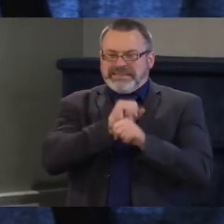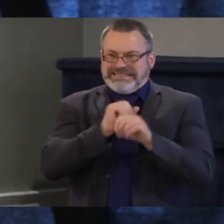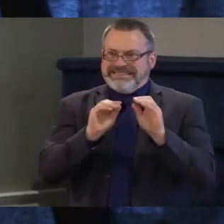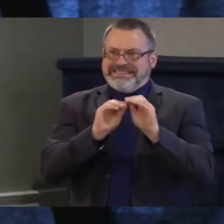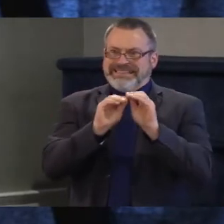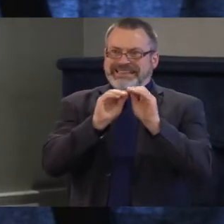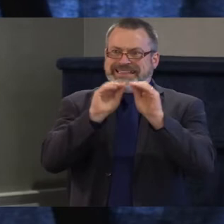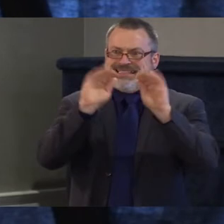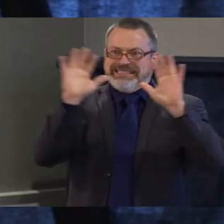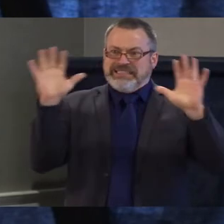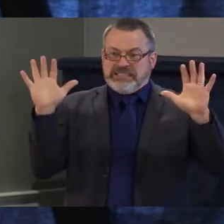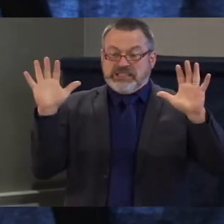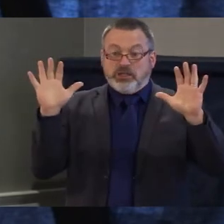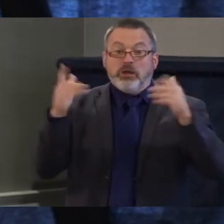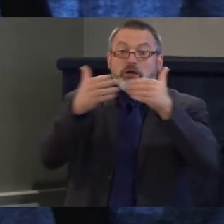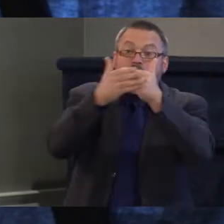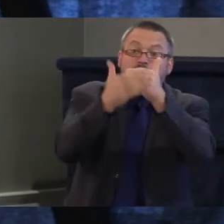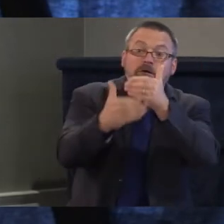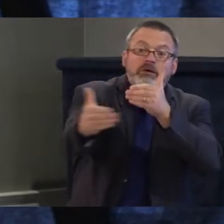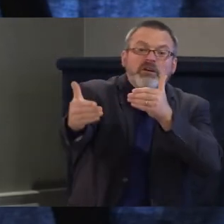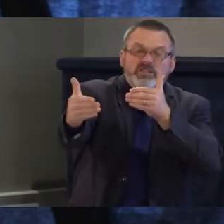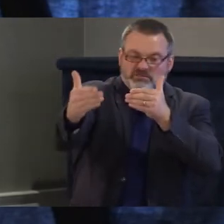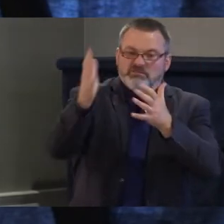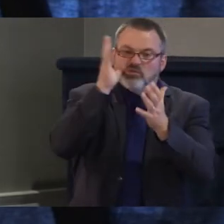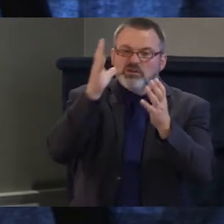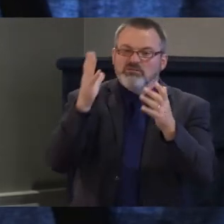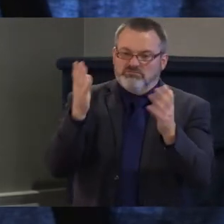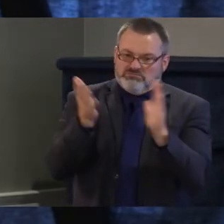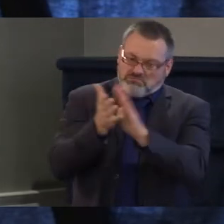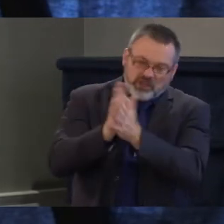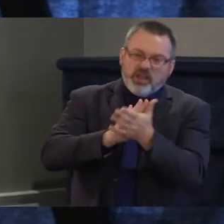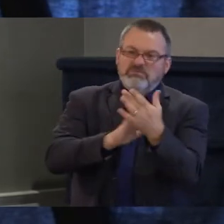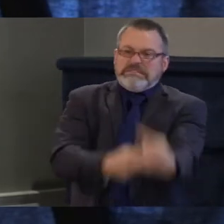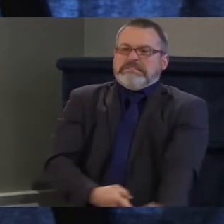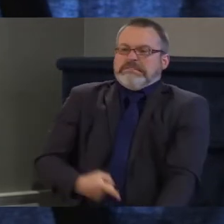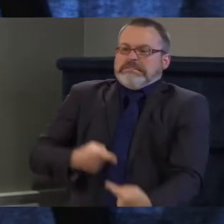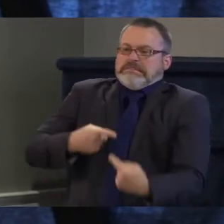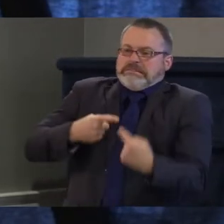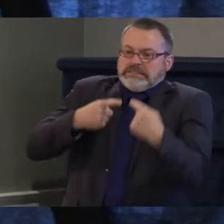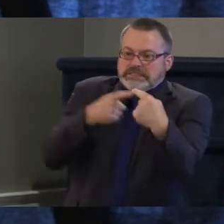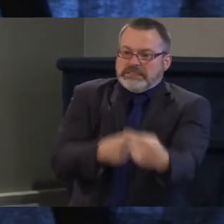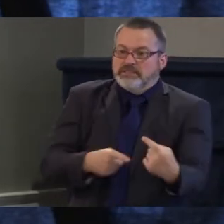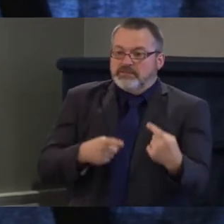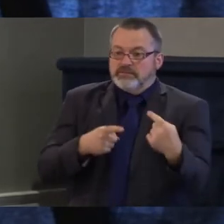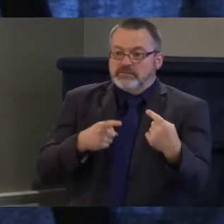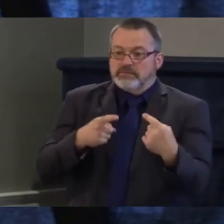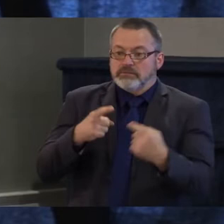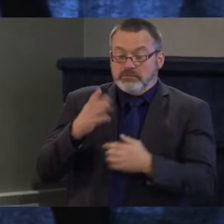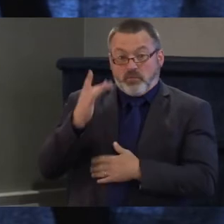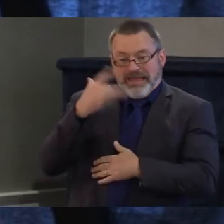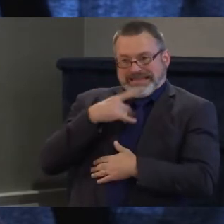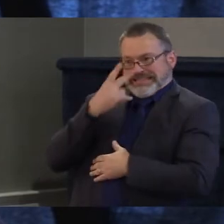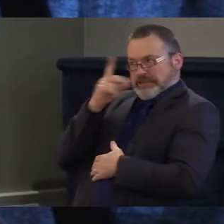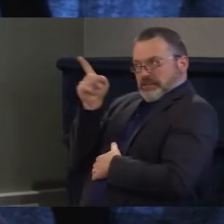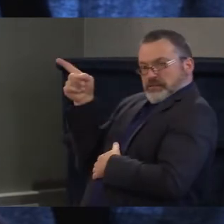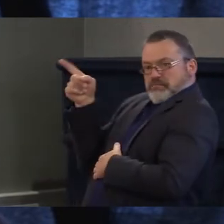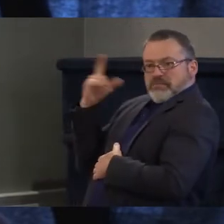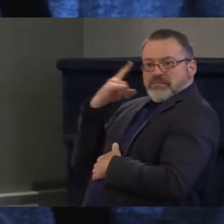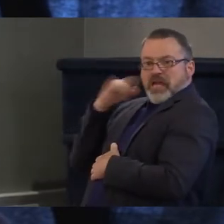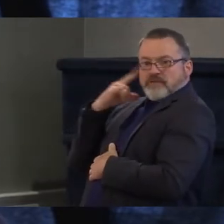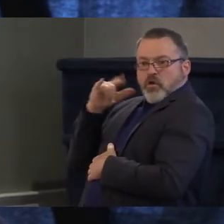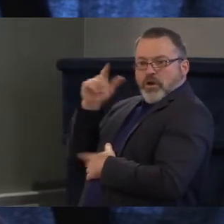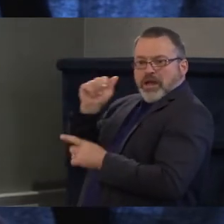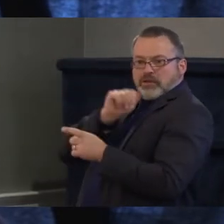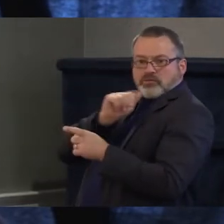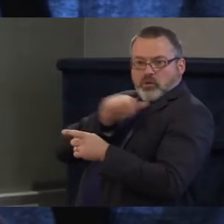on our housing as climate refugees come here from California and Arizona. They're already coming here, and we need to make sure that